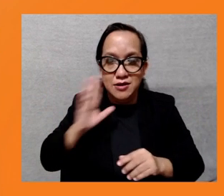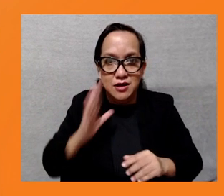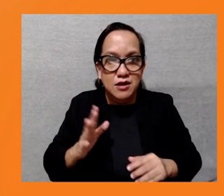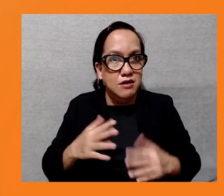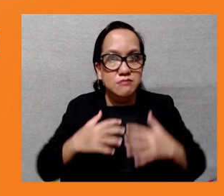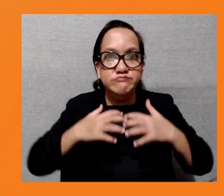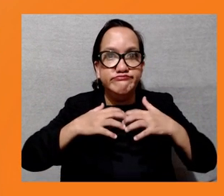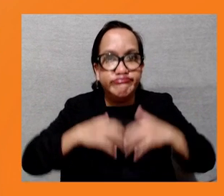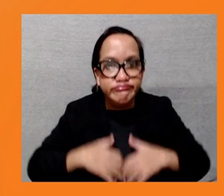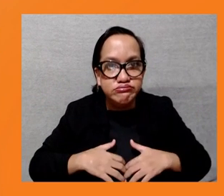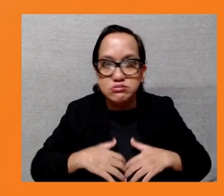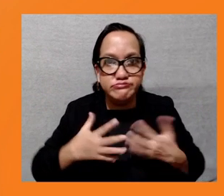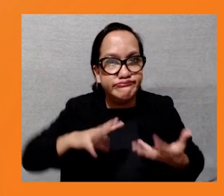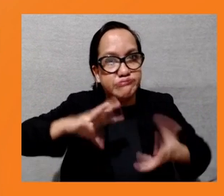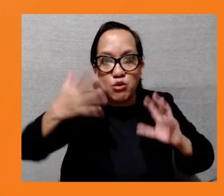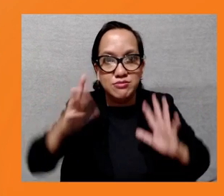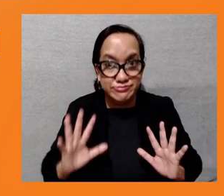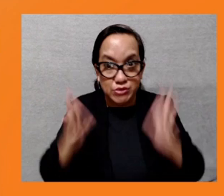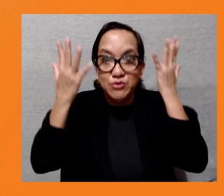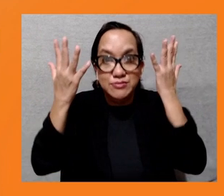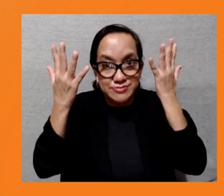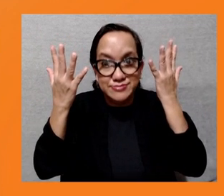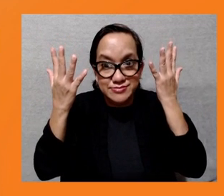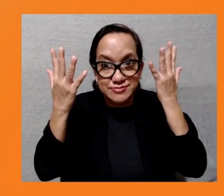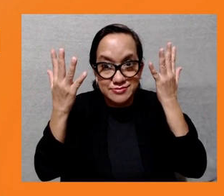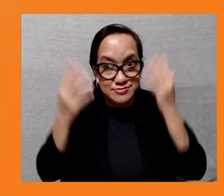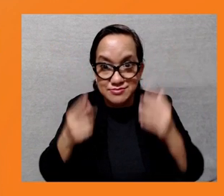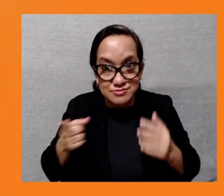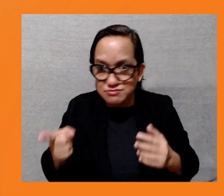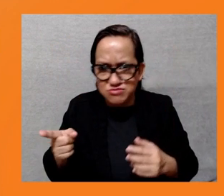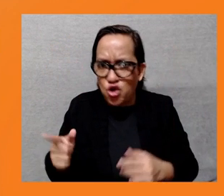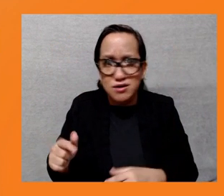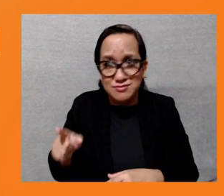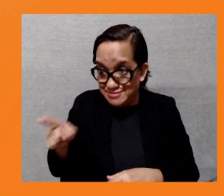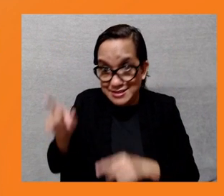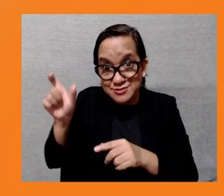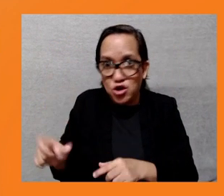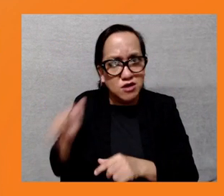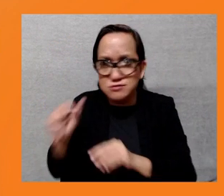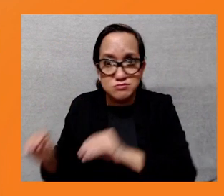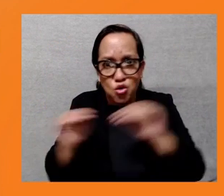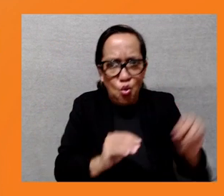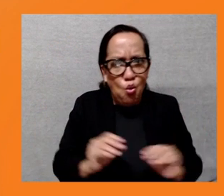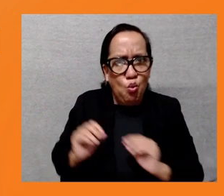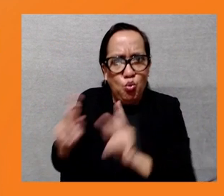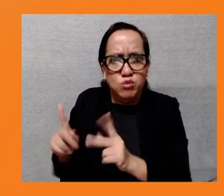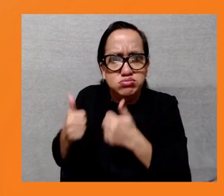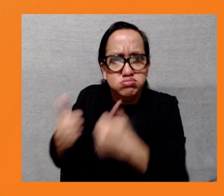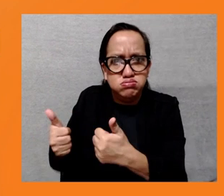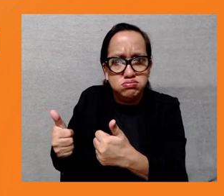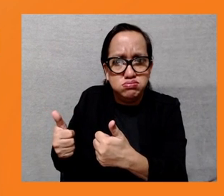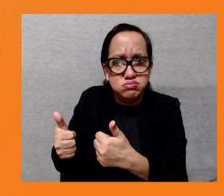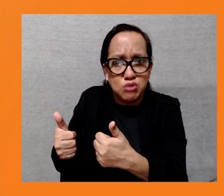And where it does, unfortunately, occur, we need to obviously do a better job in ensuring that people have